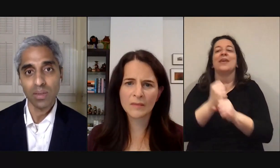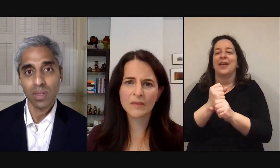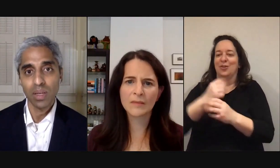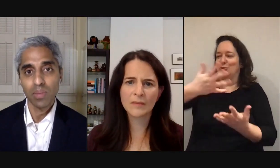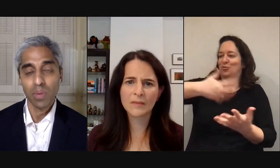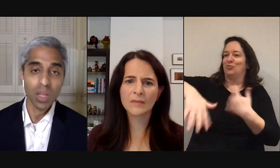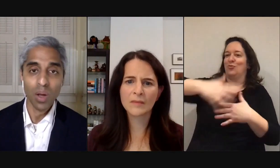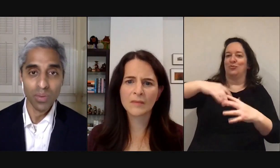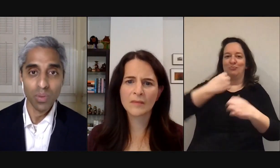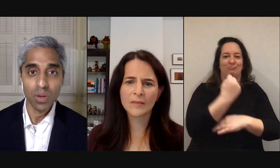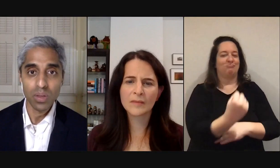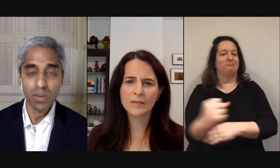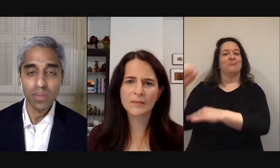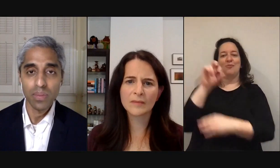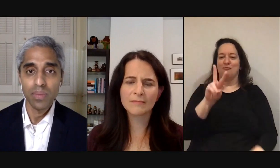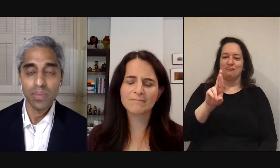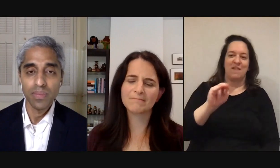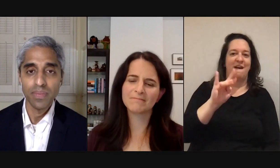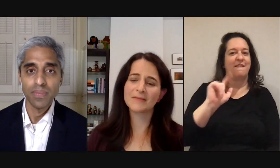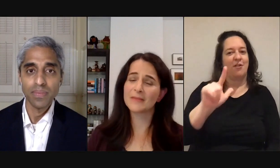states but really all over the world